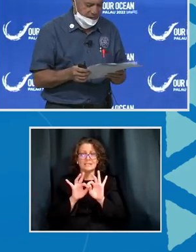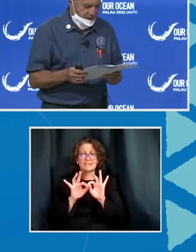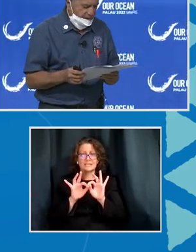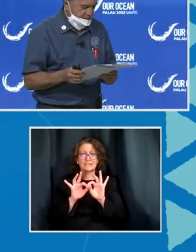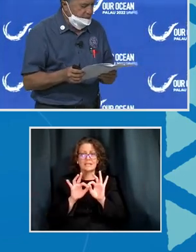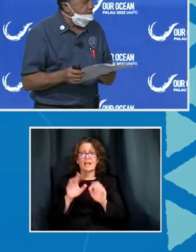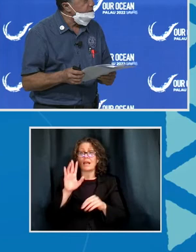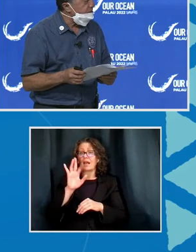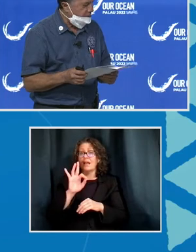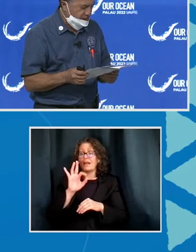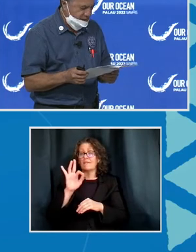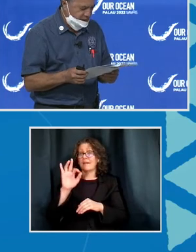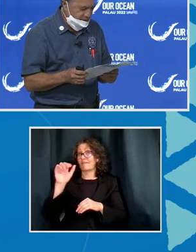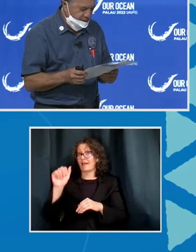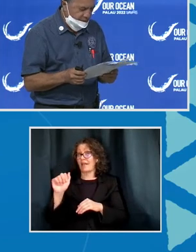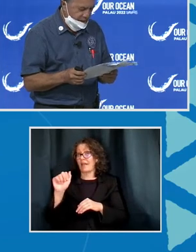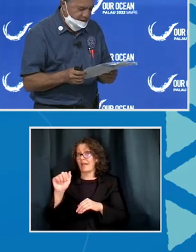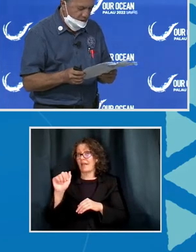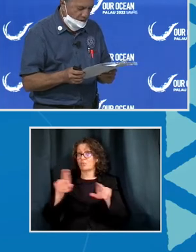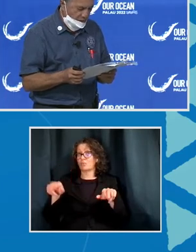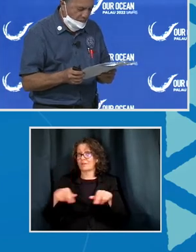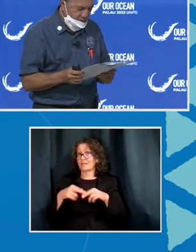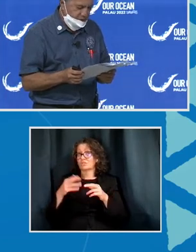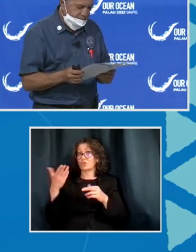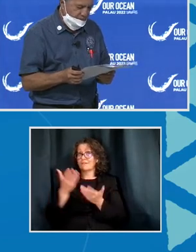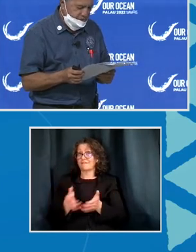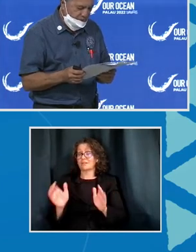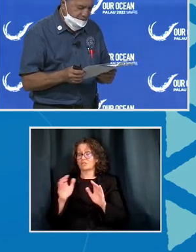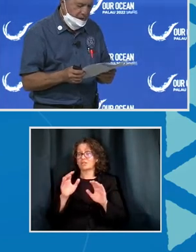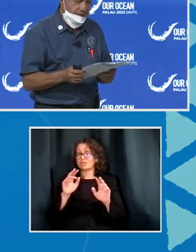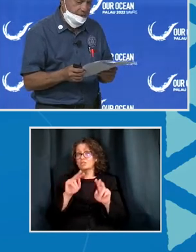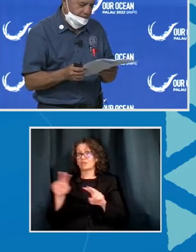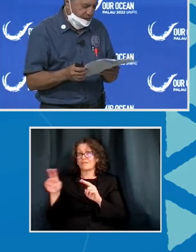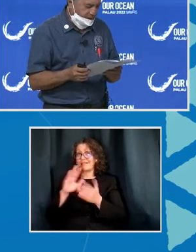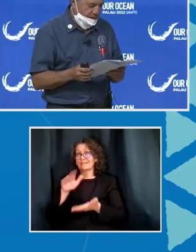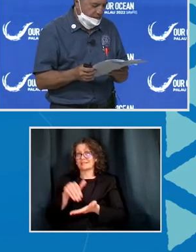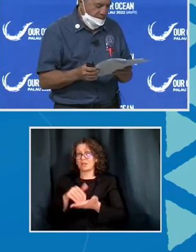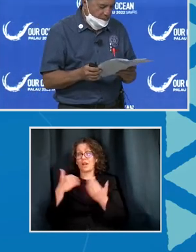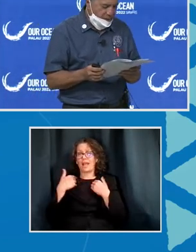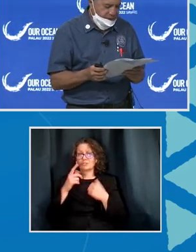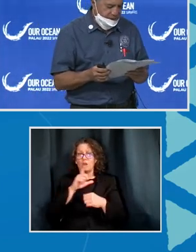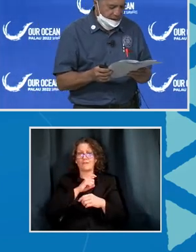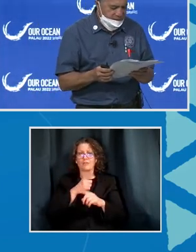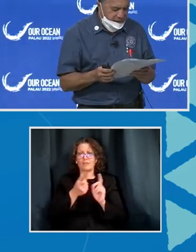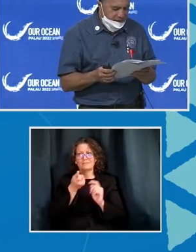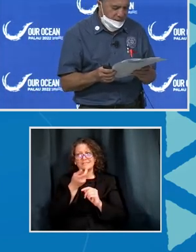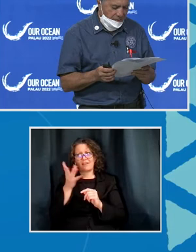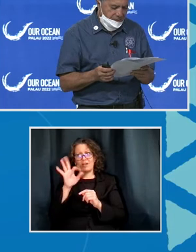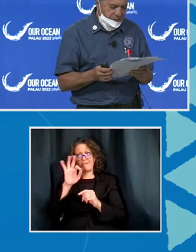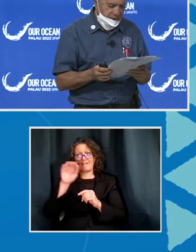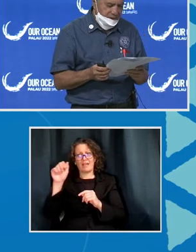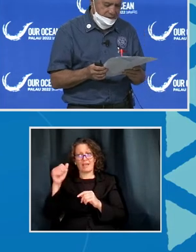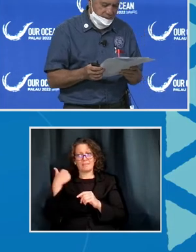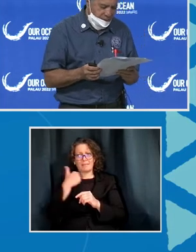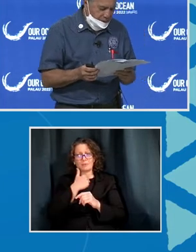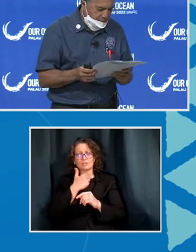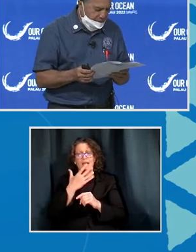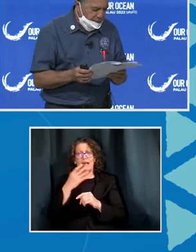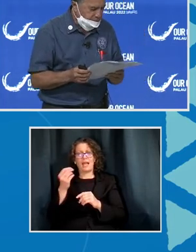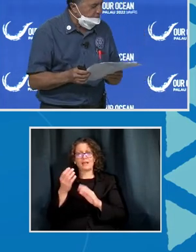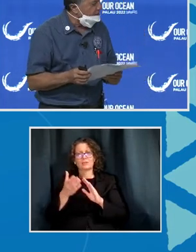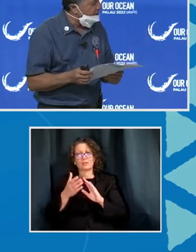Regional Fisheries Surveillance Center has officers from several FFA members and conduct operations